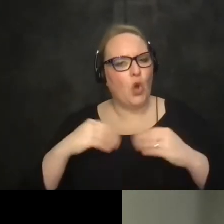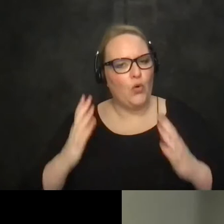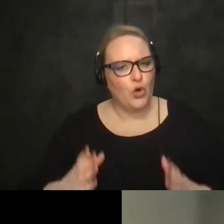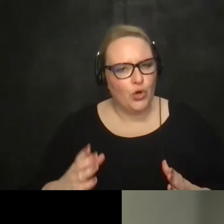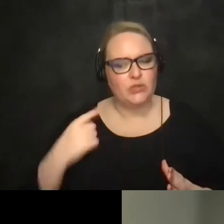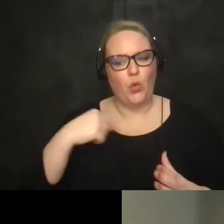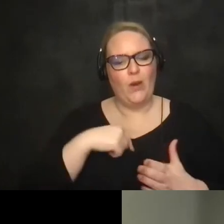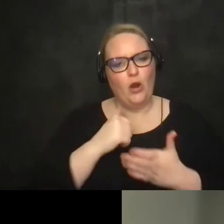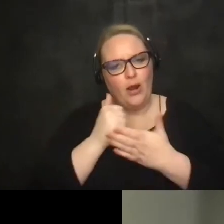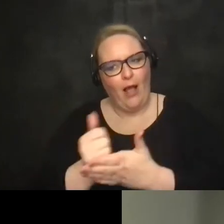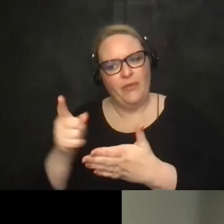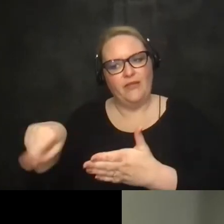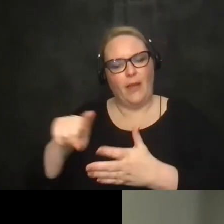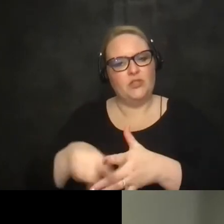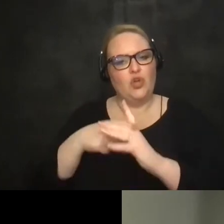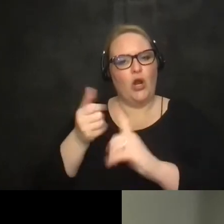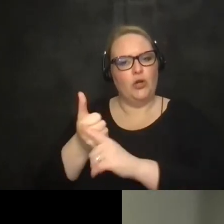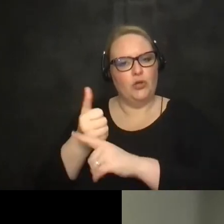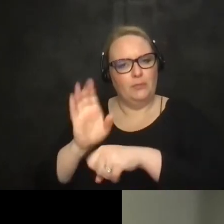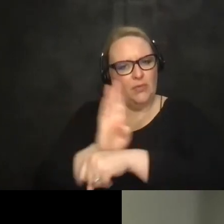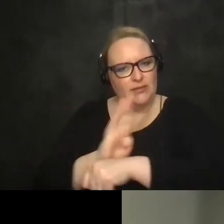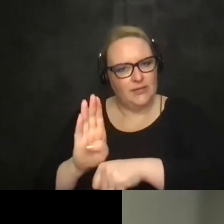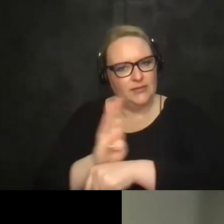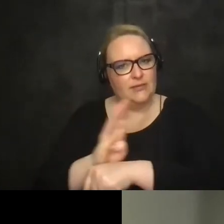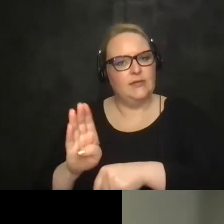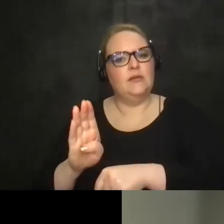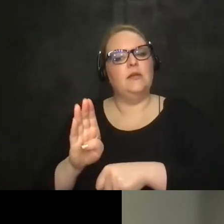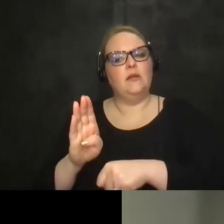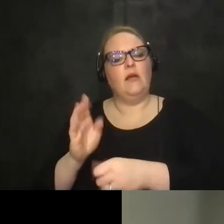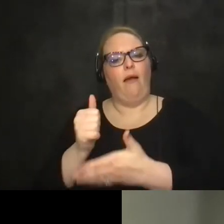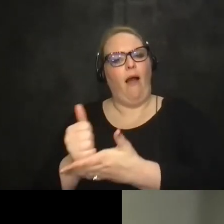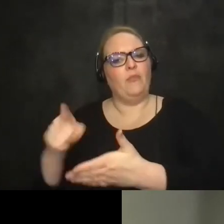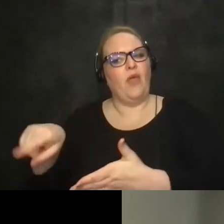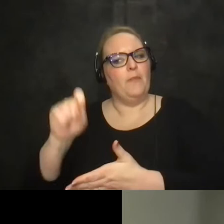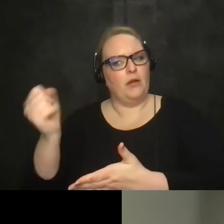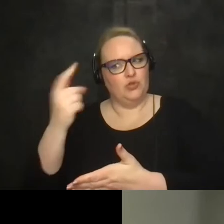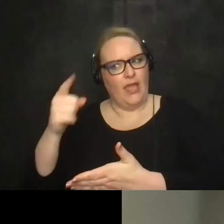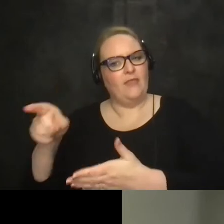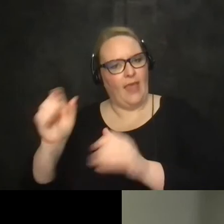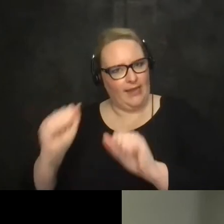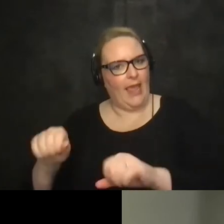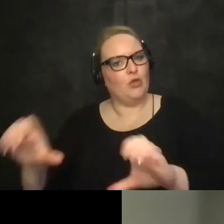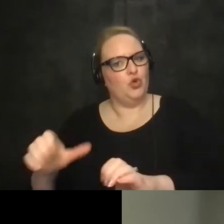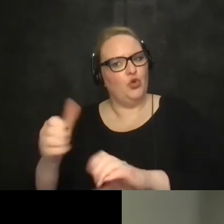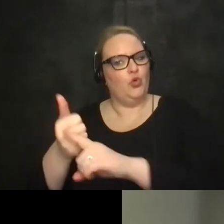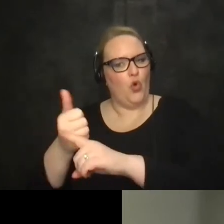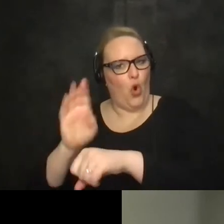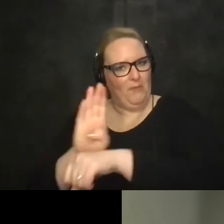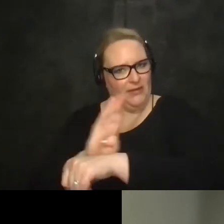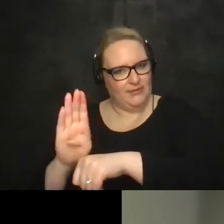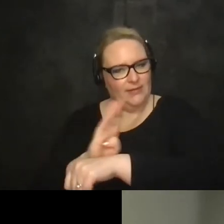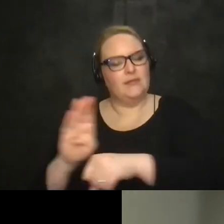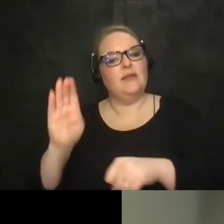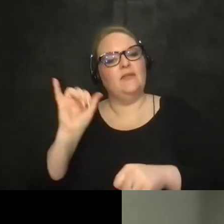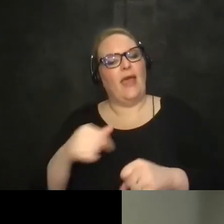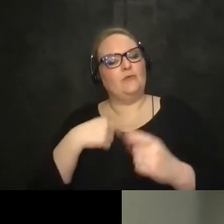helping them start their businesses and make them realize basically that they are able to do it so that's what